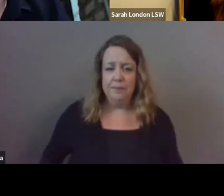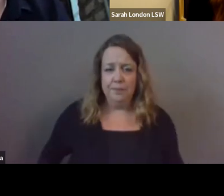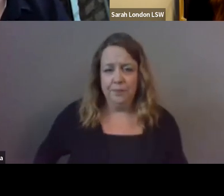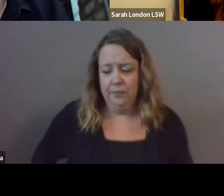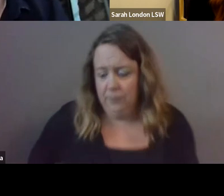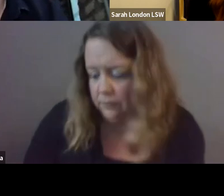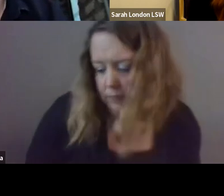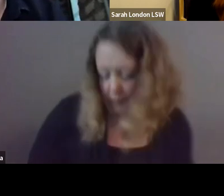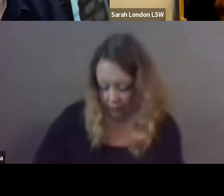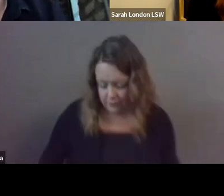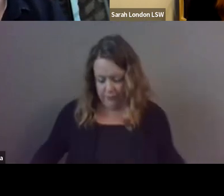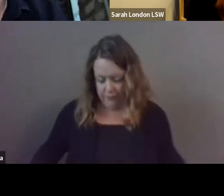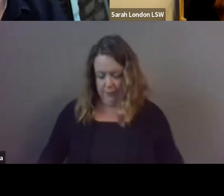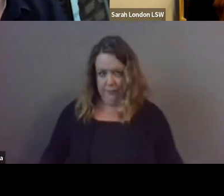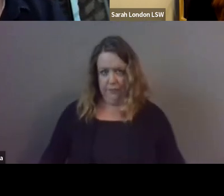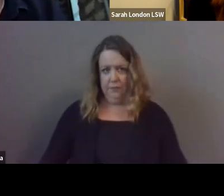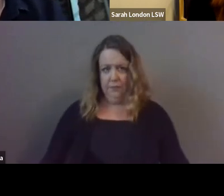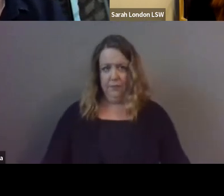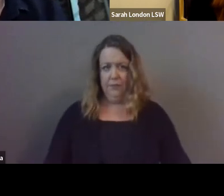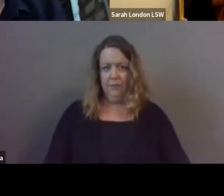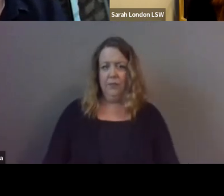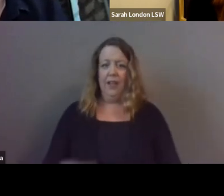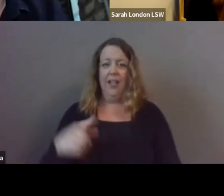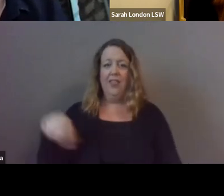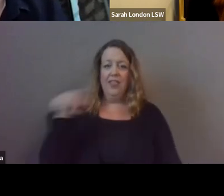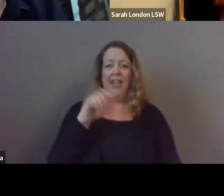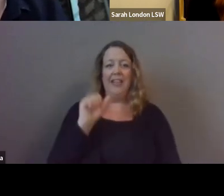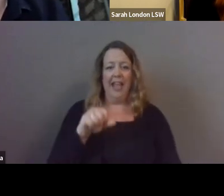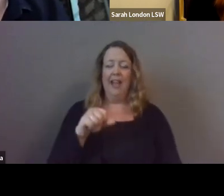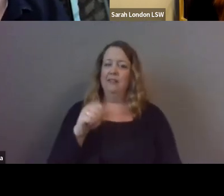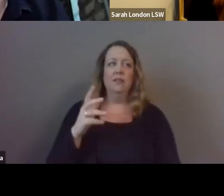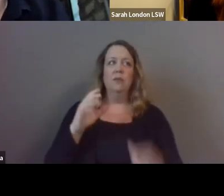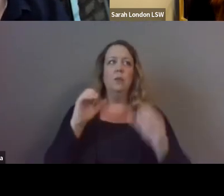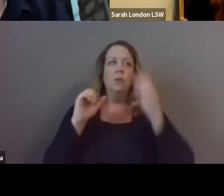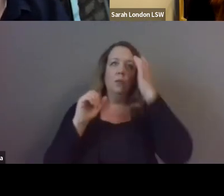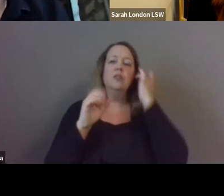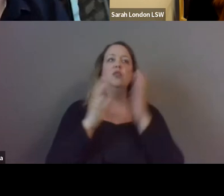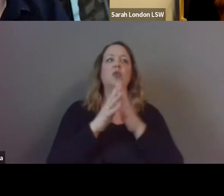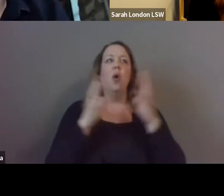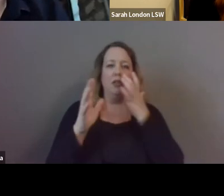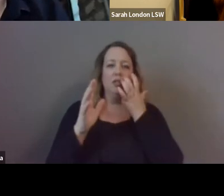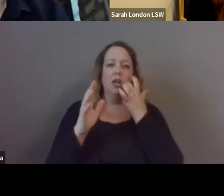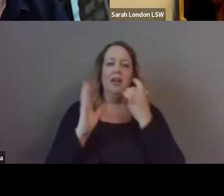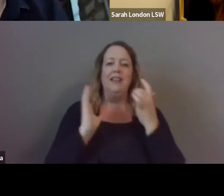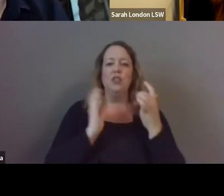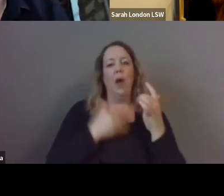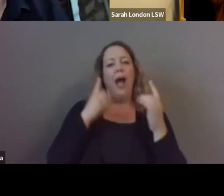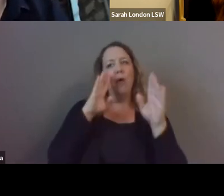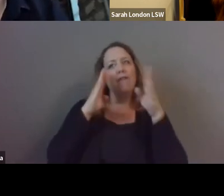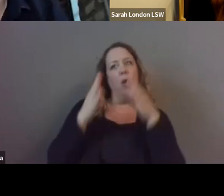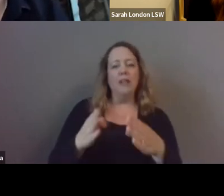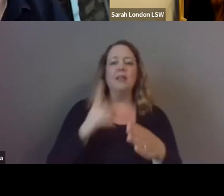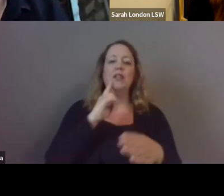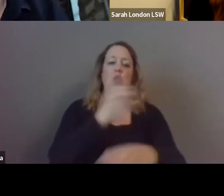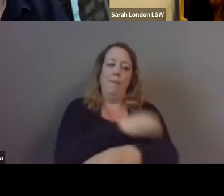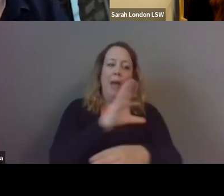much courage and bravery um our program empowering teens to thrive focuses on empowering youth to feel more in control of their well